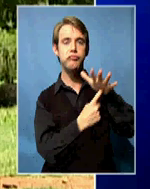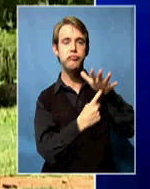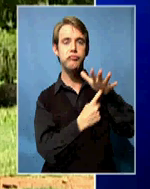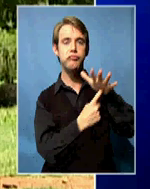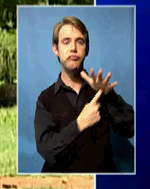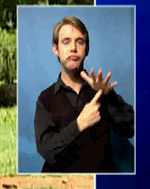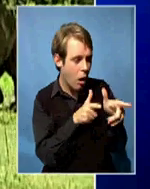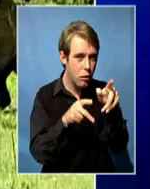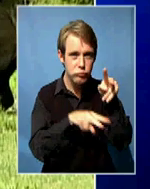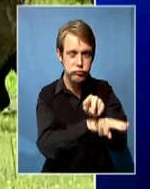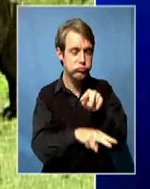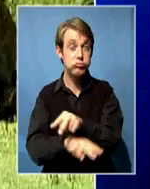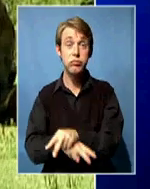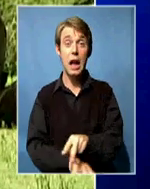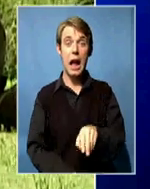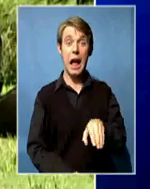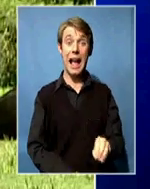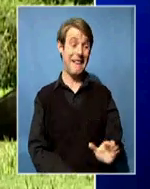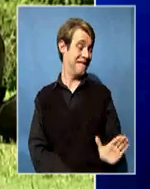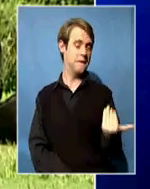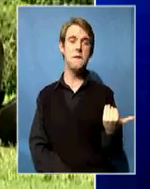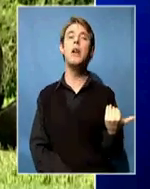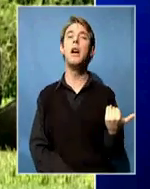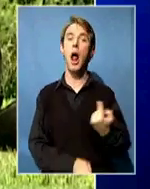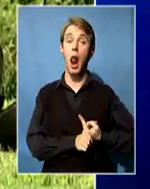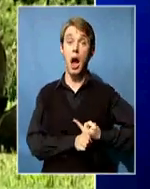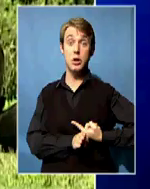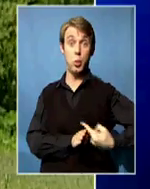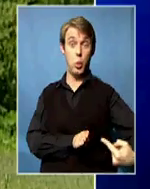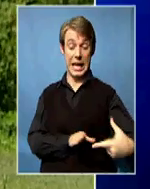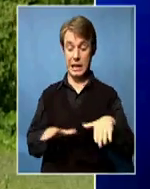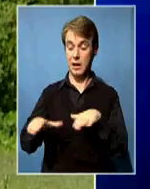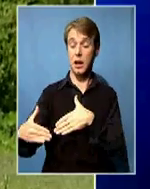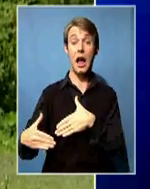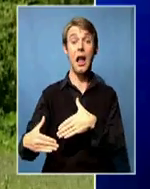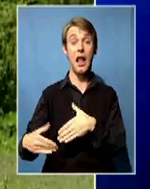week, three Mozambican nationals were killed during a shootout with members of the anti-rhino poaching unit.